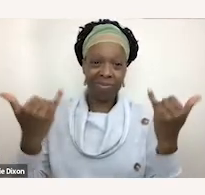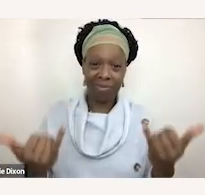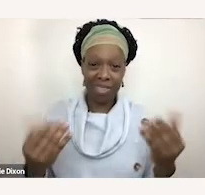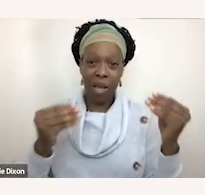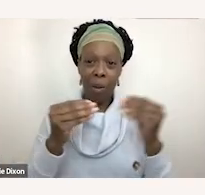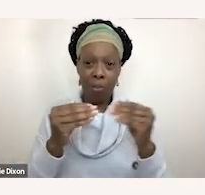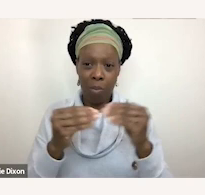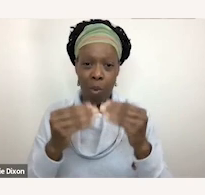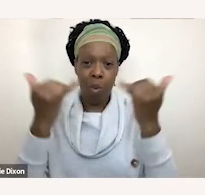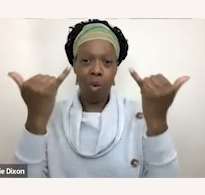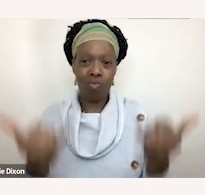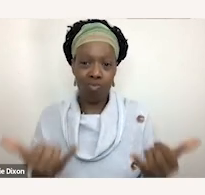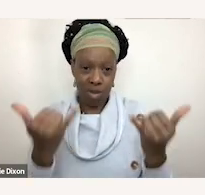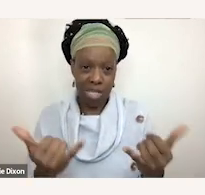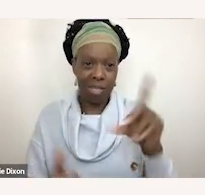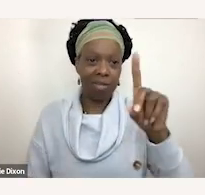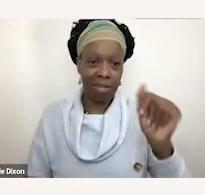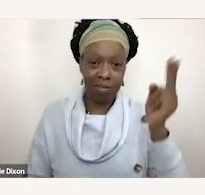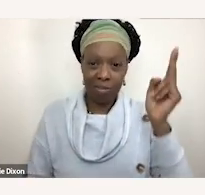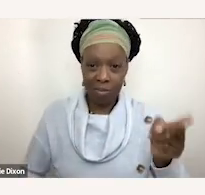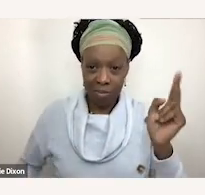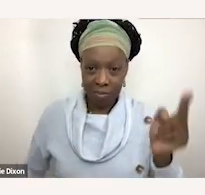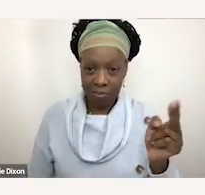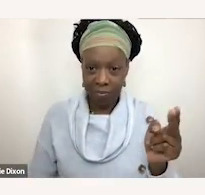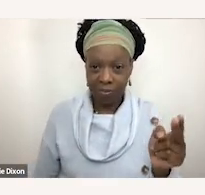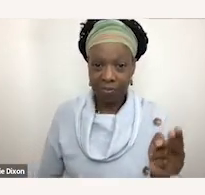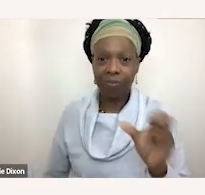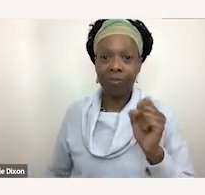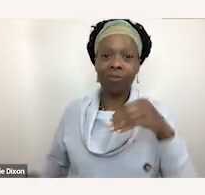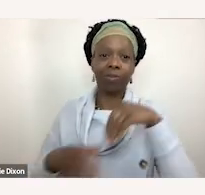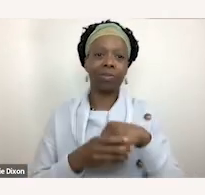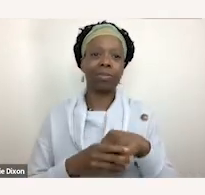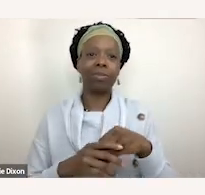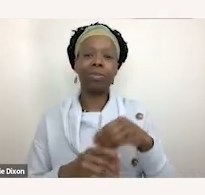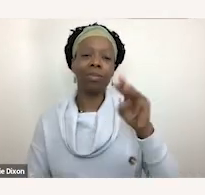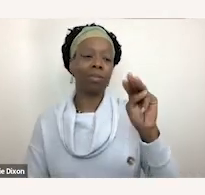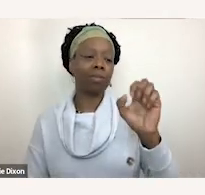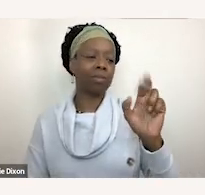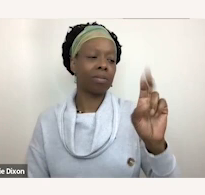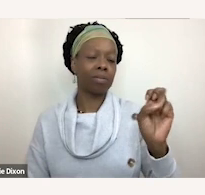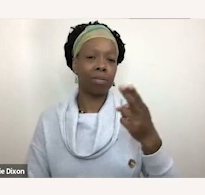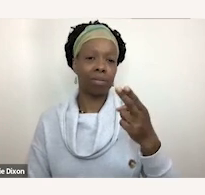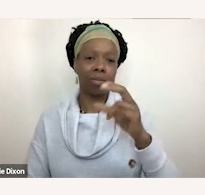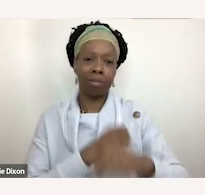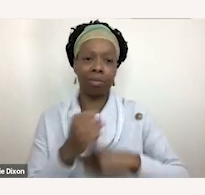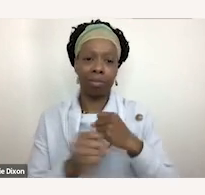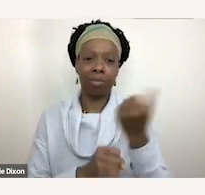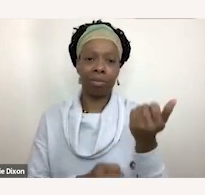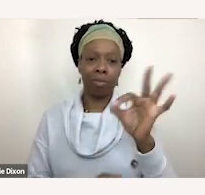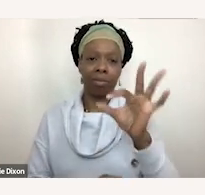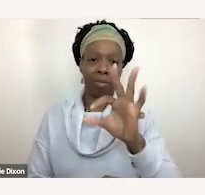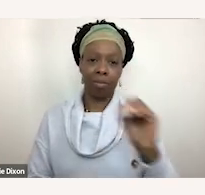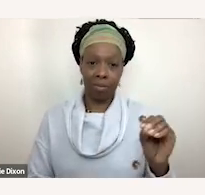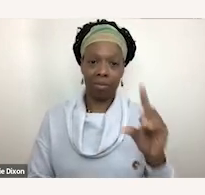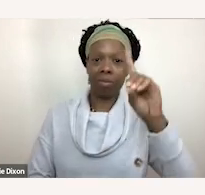recent disability history so in march of 1990 the disability community decides